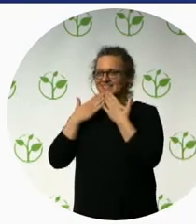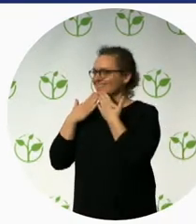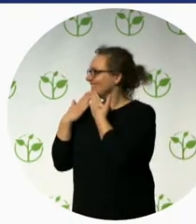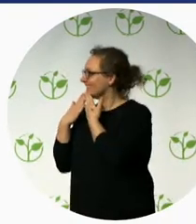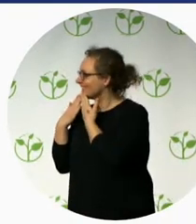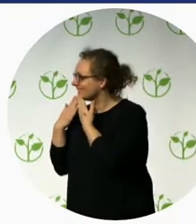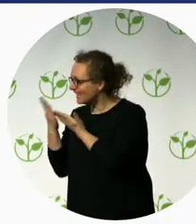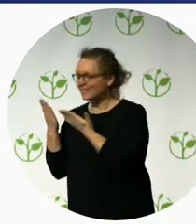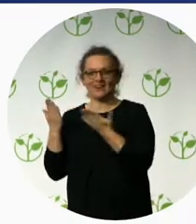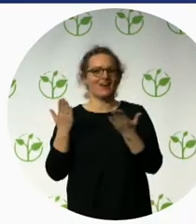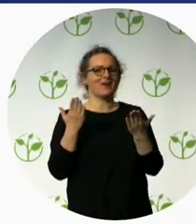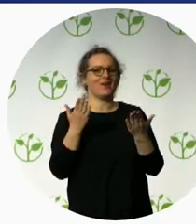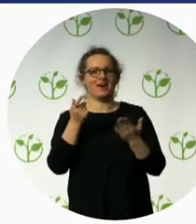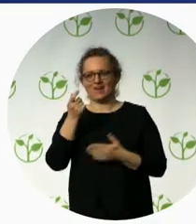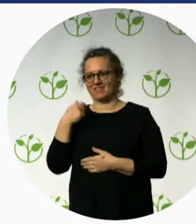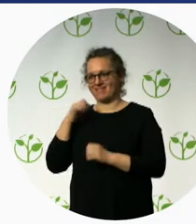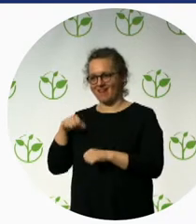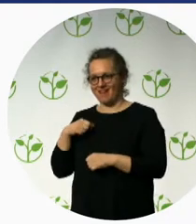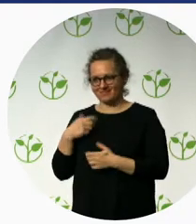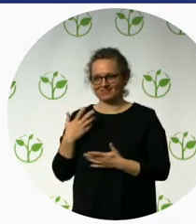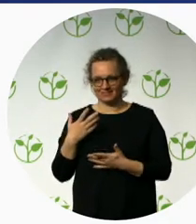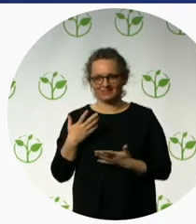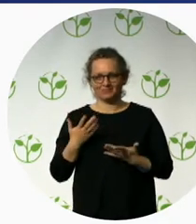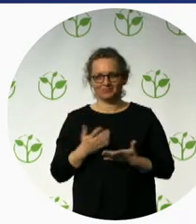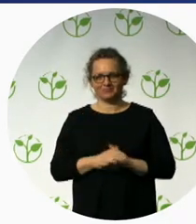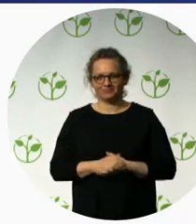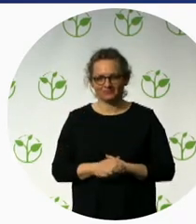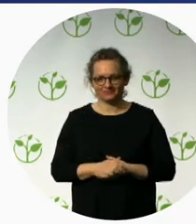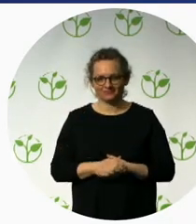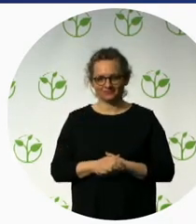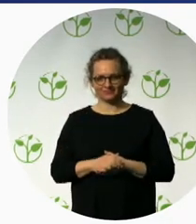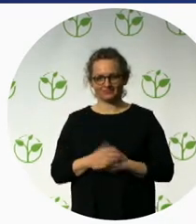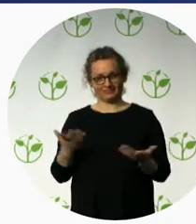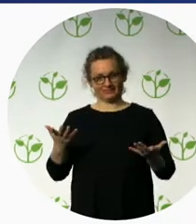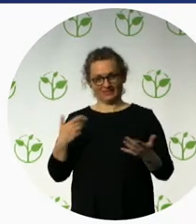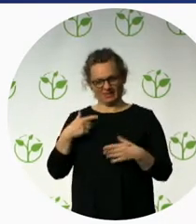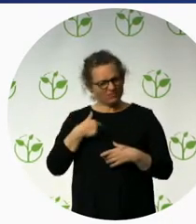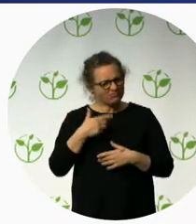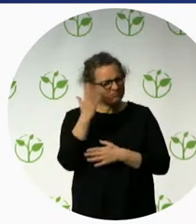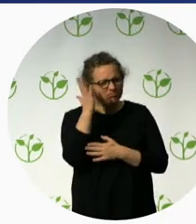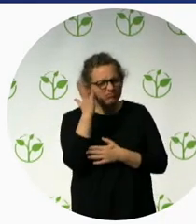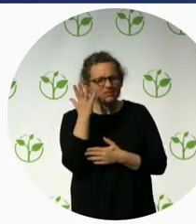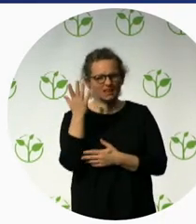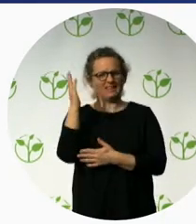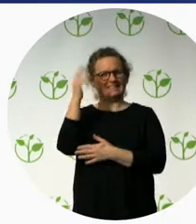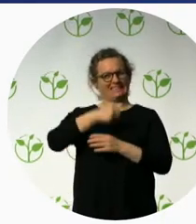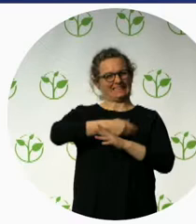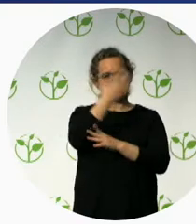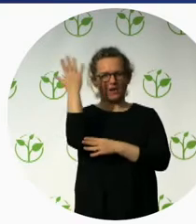strongly here is, of course, that with Scandic Hotels we have a prime example of business understanding accessibility.